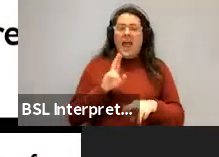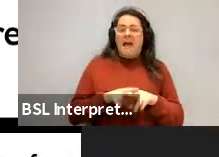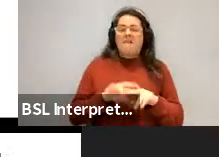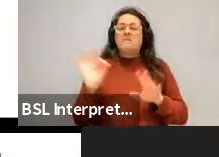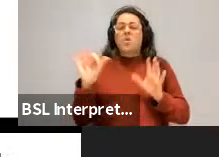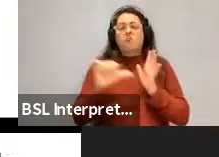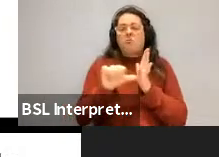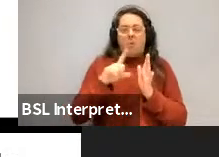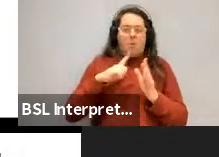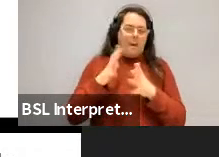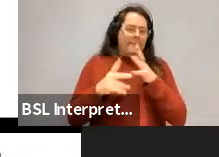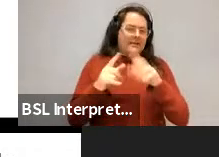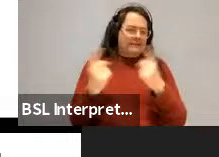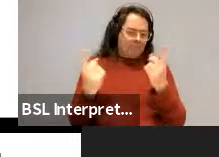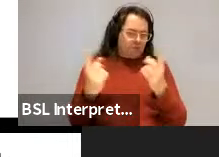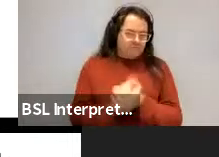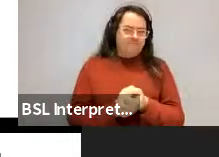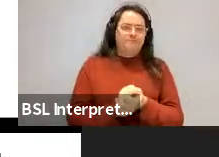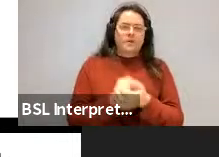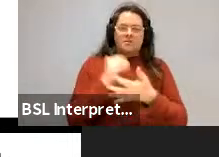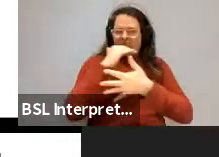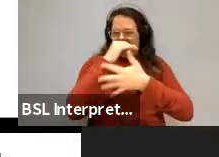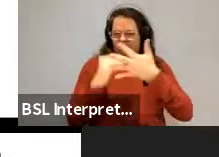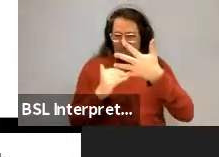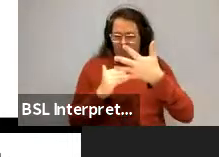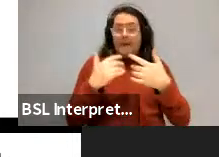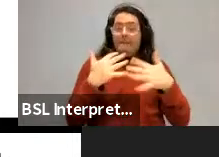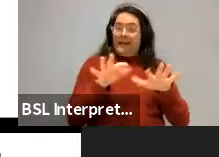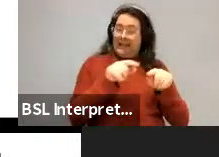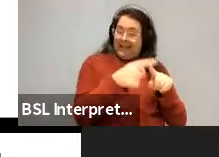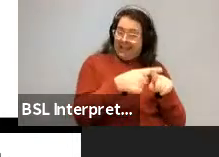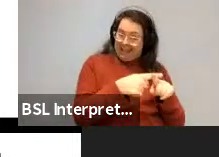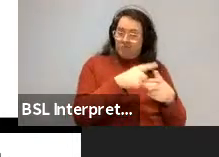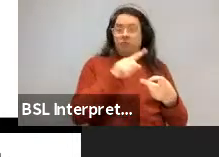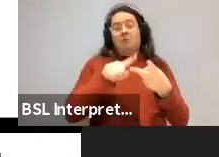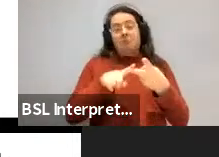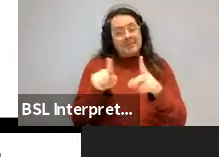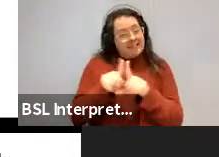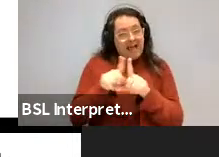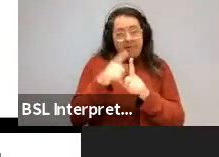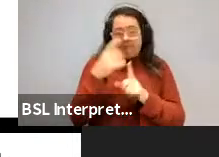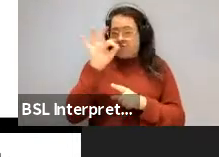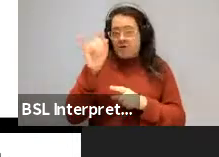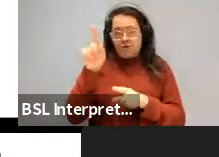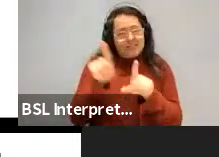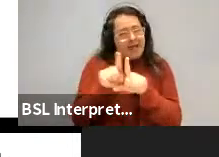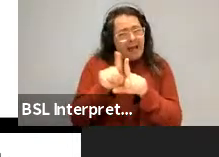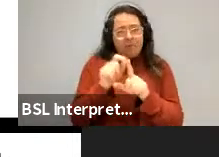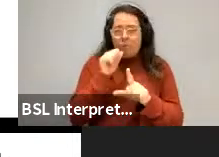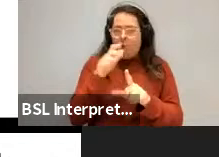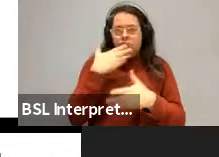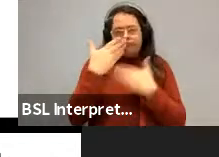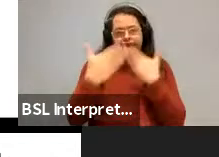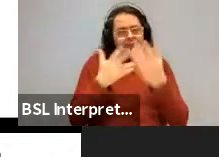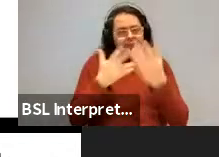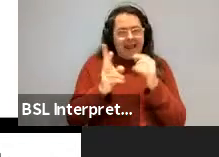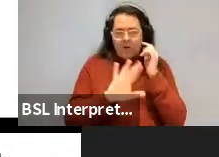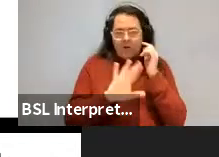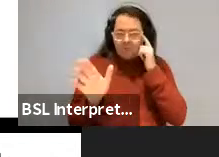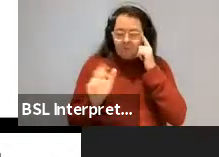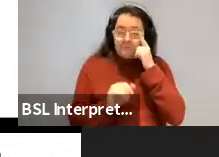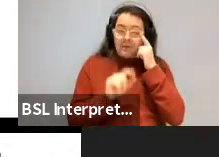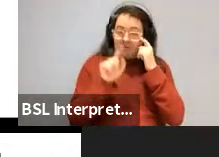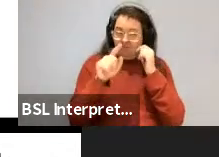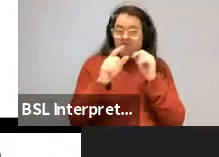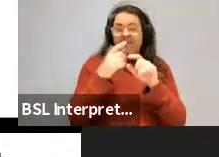the same meaning here. I have just, you know, we parallel experiments in French showing exactly the same effects. I'm not going to read those examples, but these